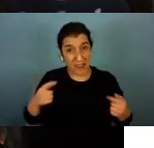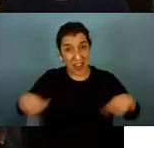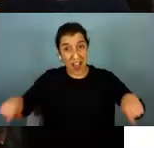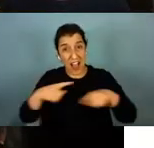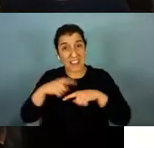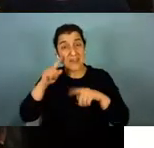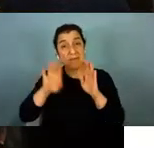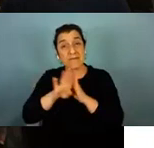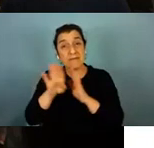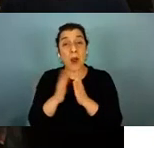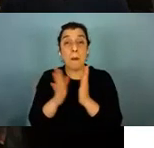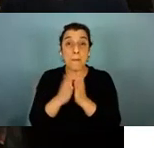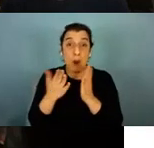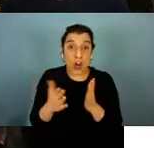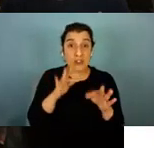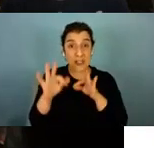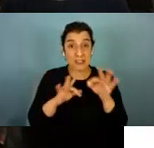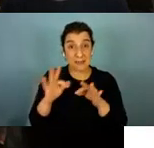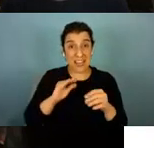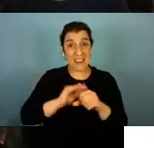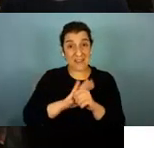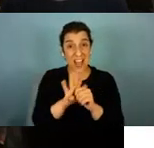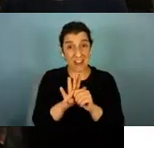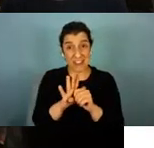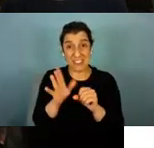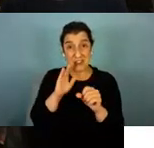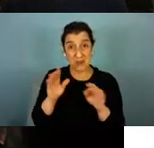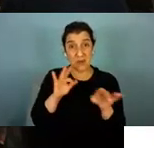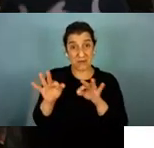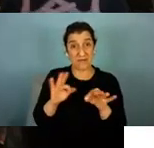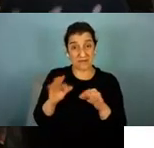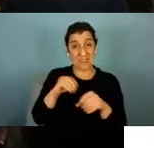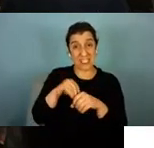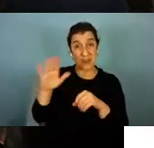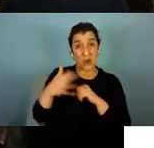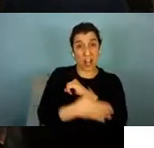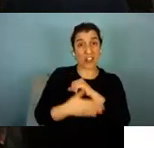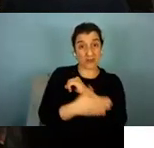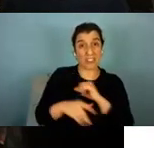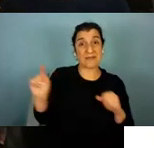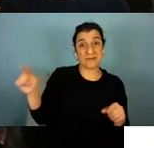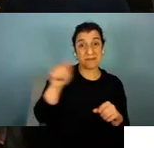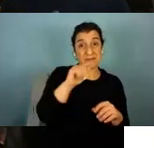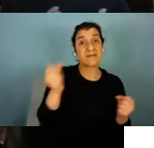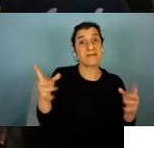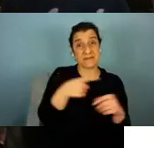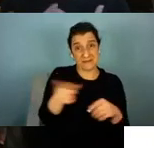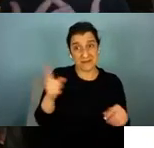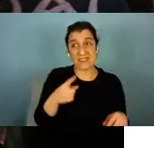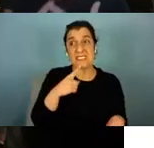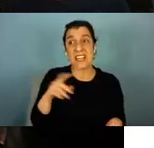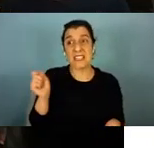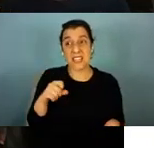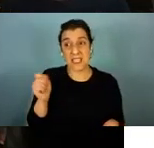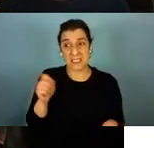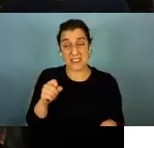explaining the virus uh to the deaf children in your country and a lot of them said yes and suddenly we